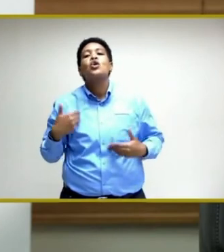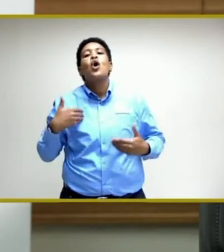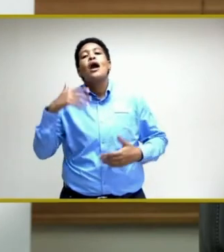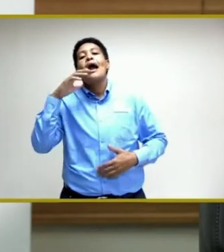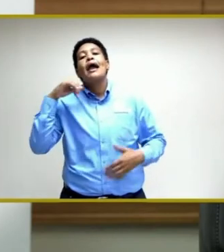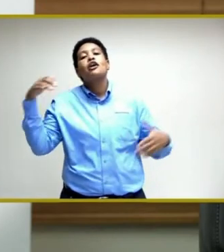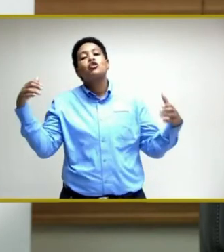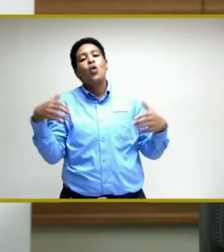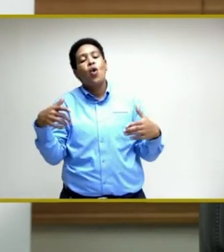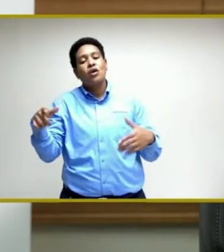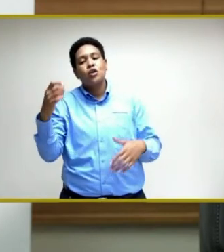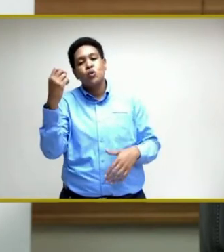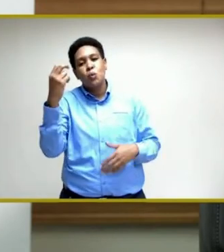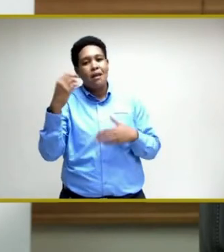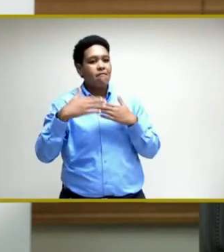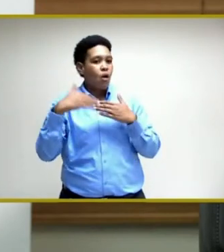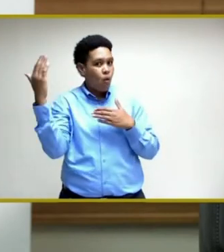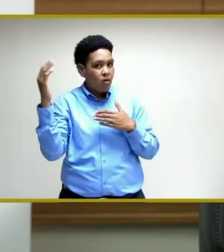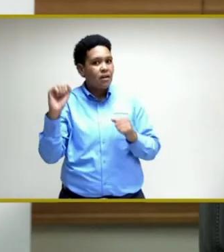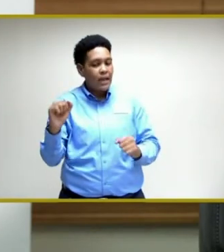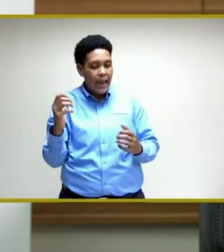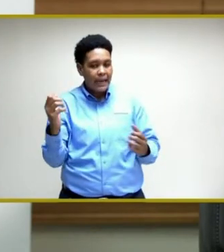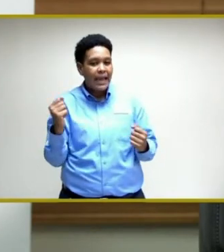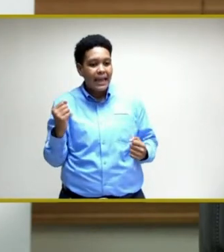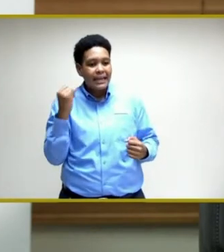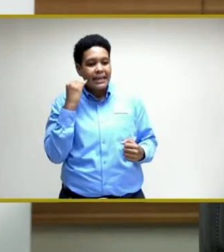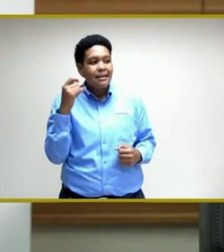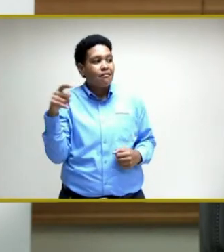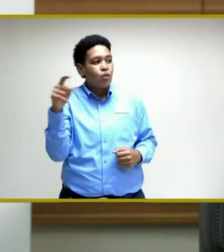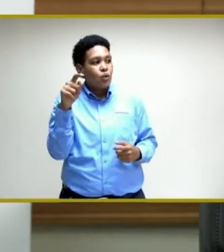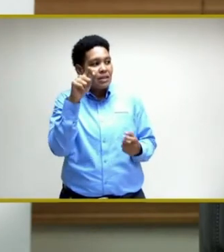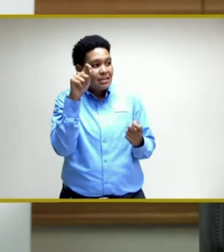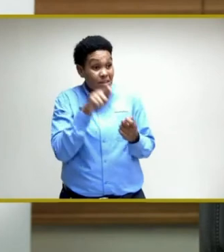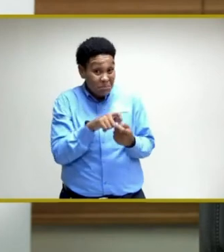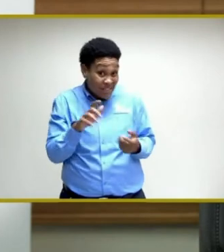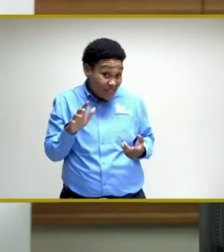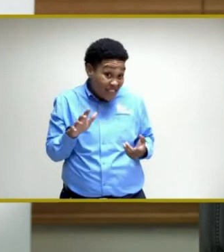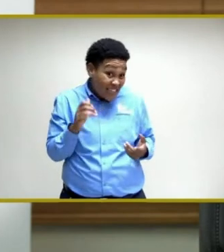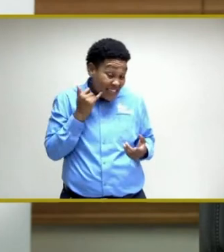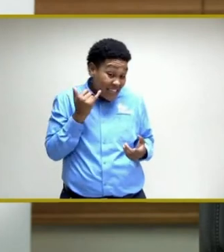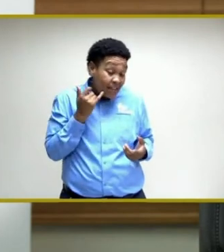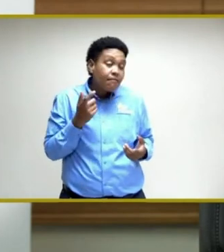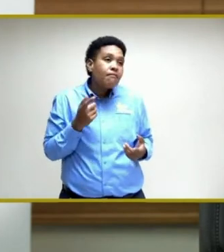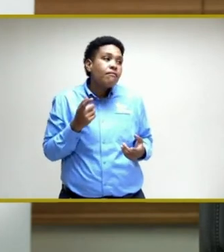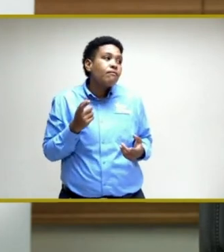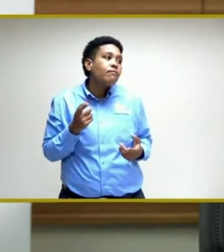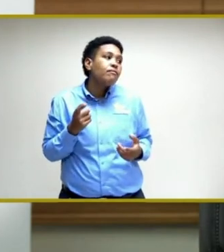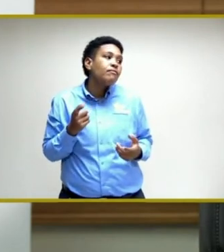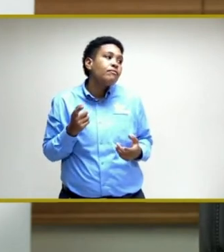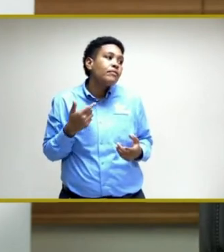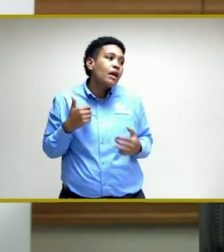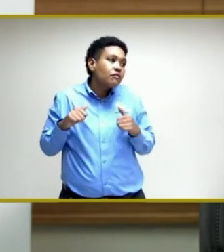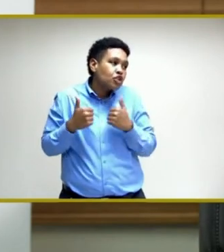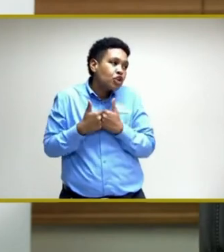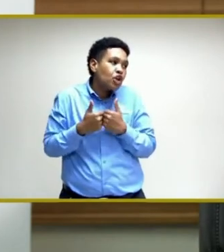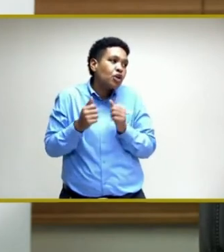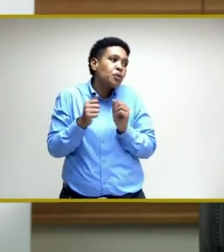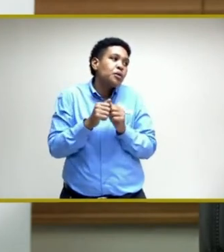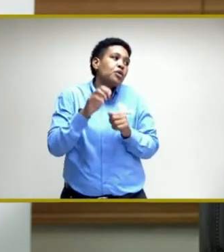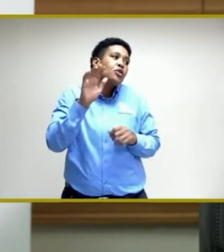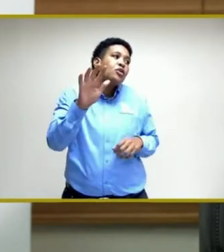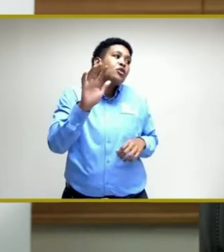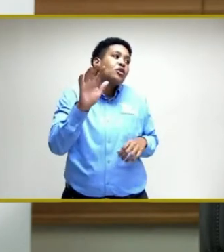cohort that is 12 and over. If you, particularly if there are challenges with your,